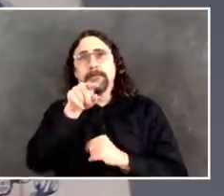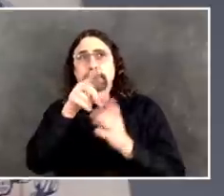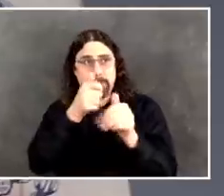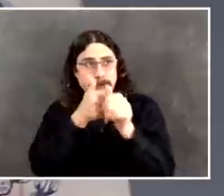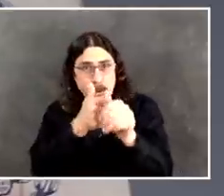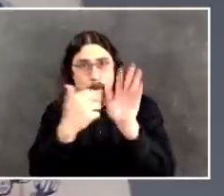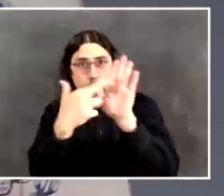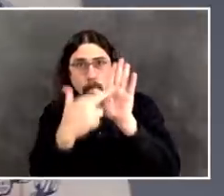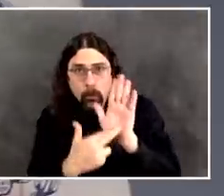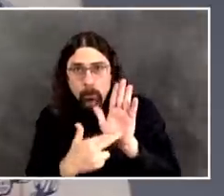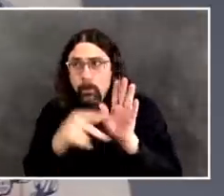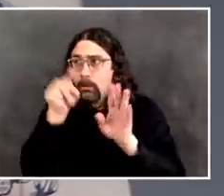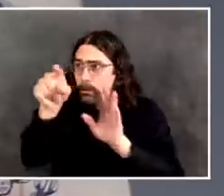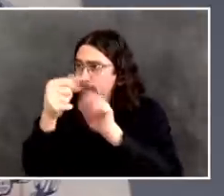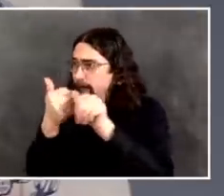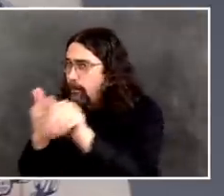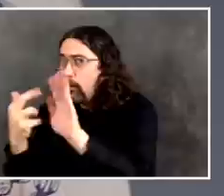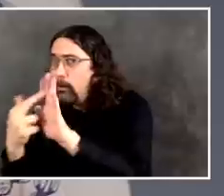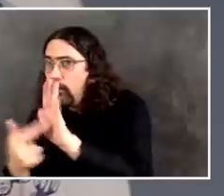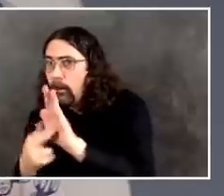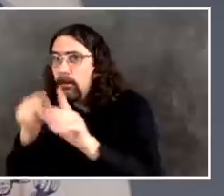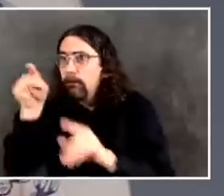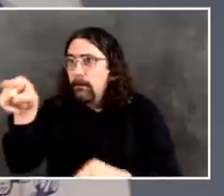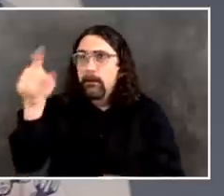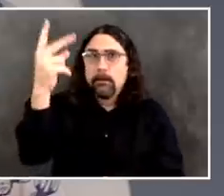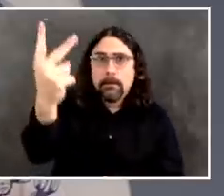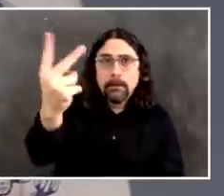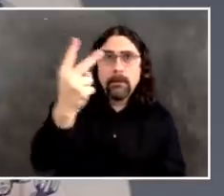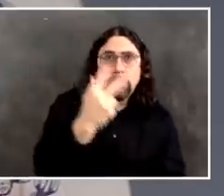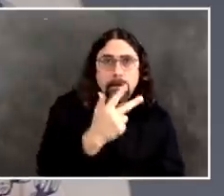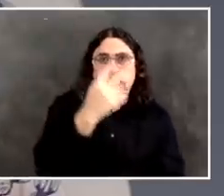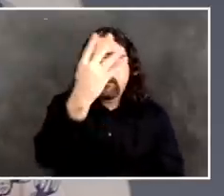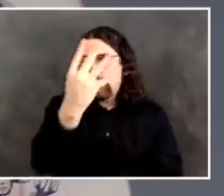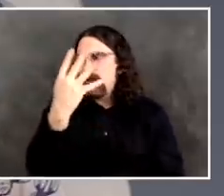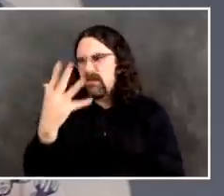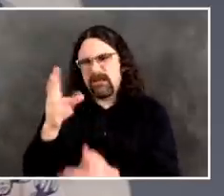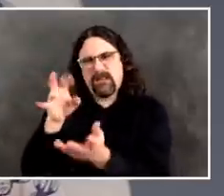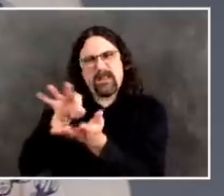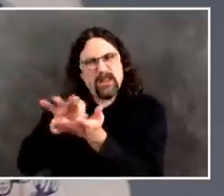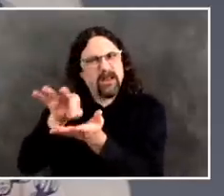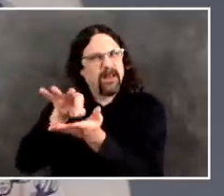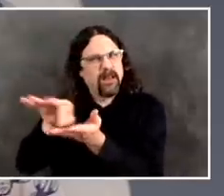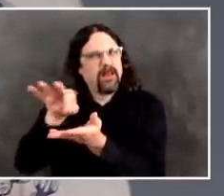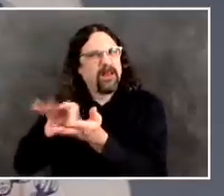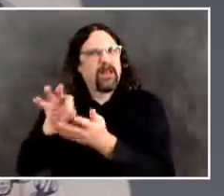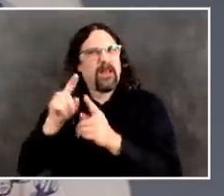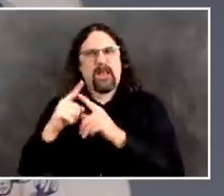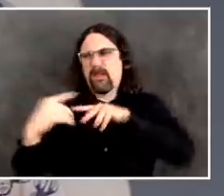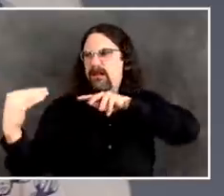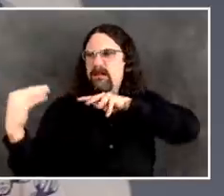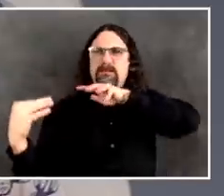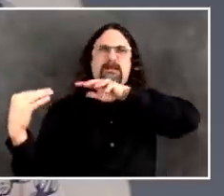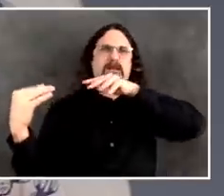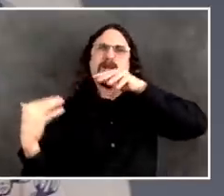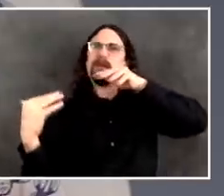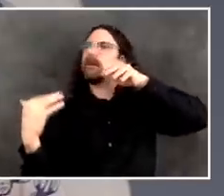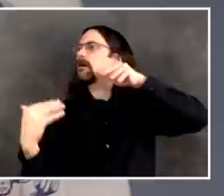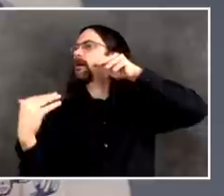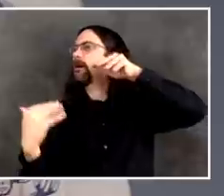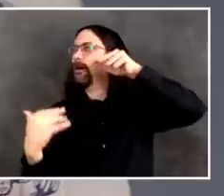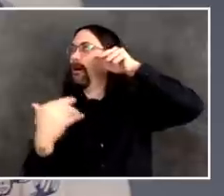inside. Every time people are smart about what they're doing it adds up. Every time